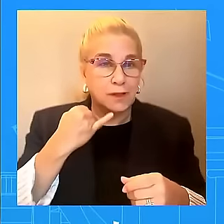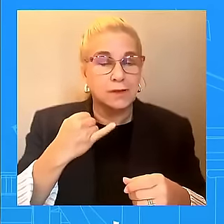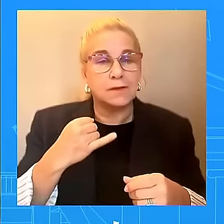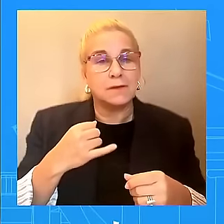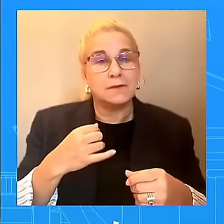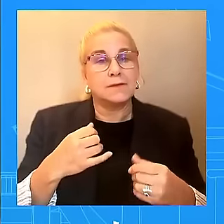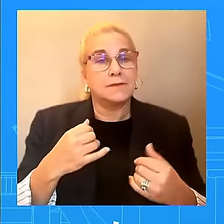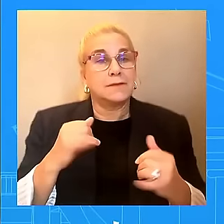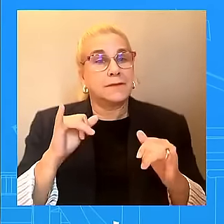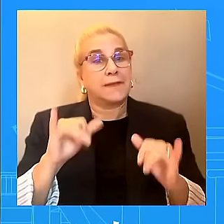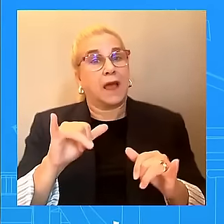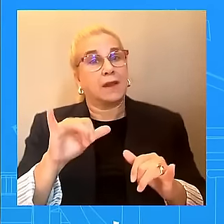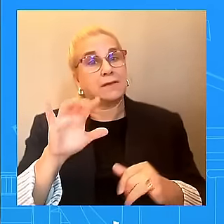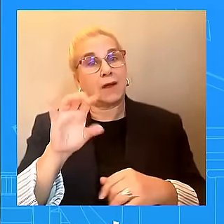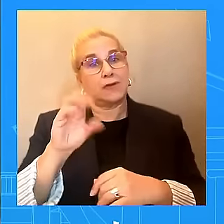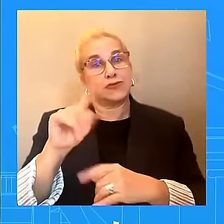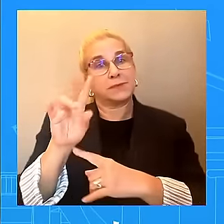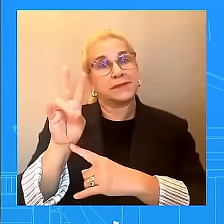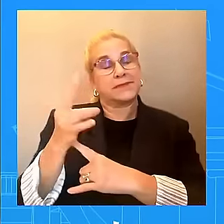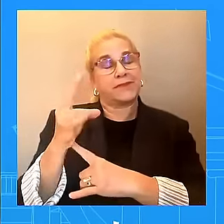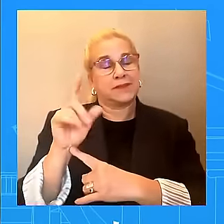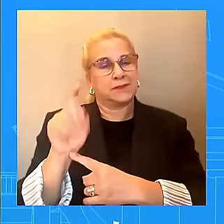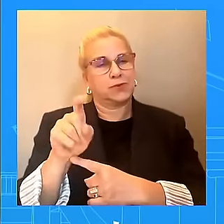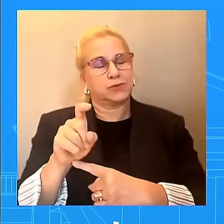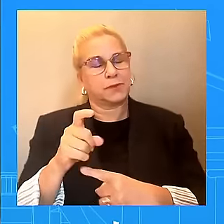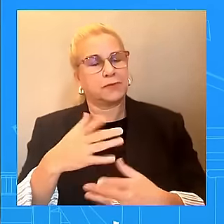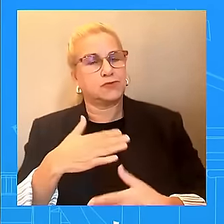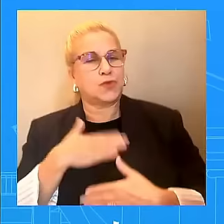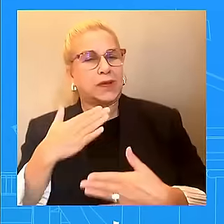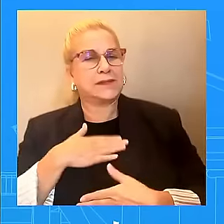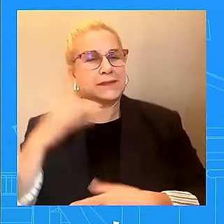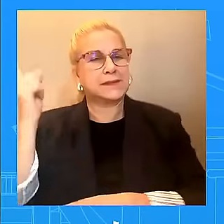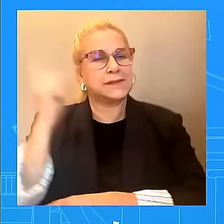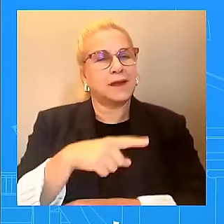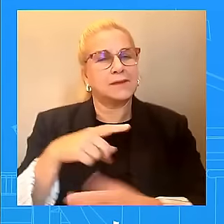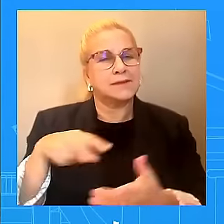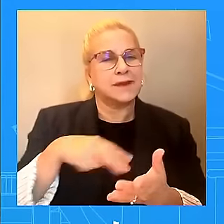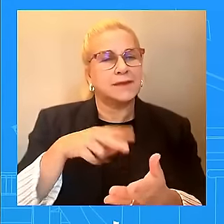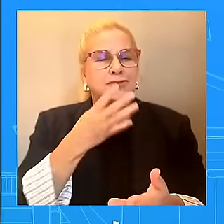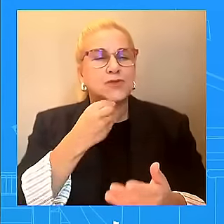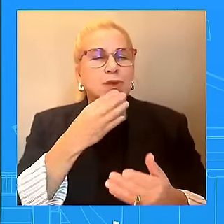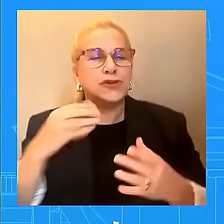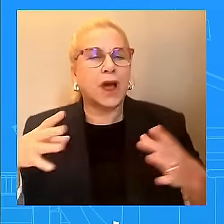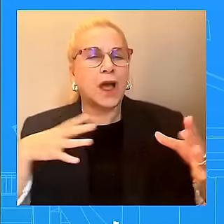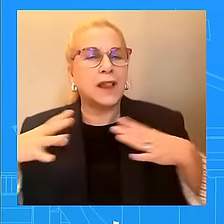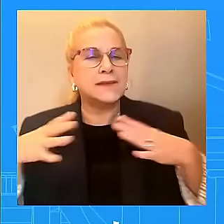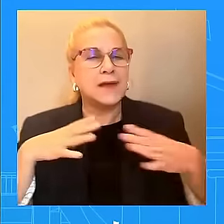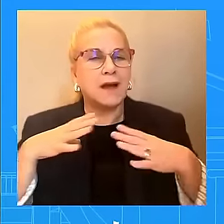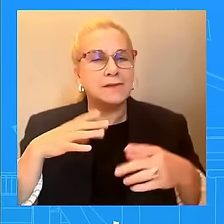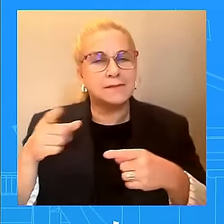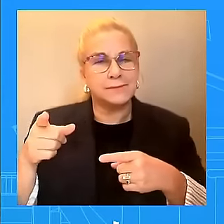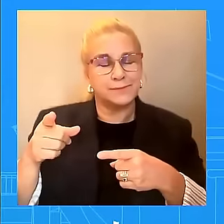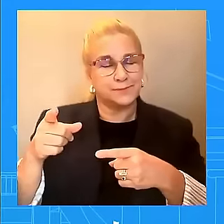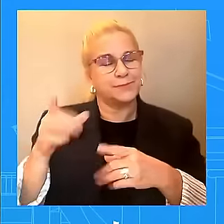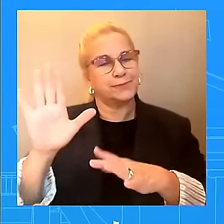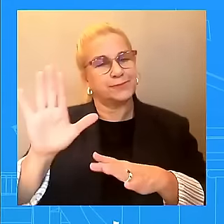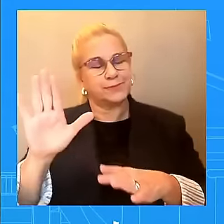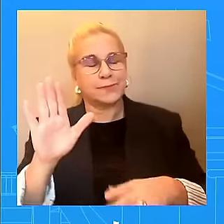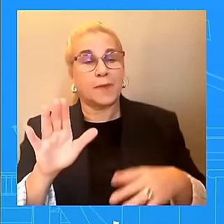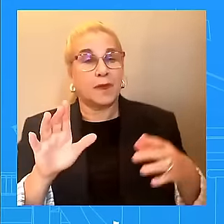singing and dancing, Hamas terrorists streamed across the border from Gaza